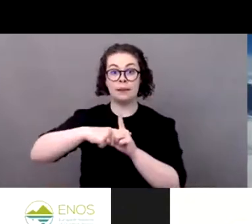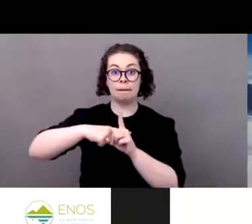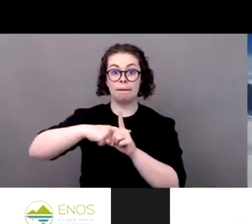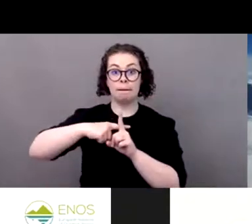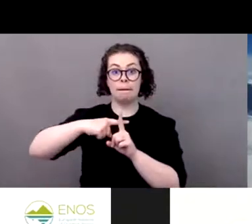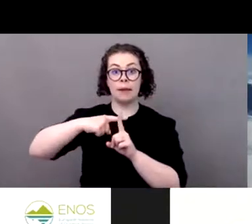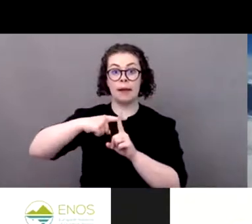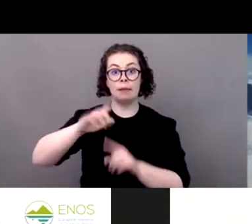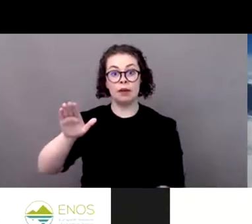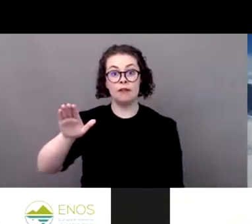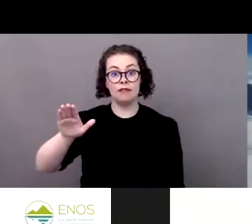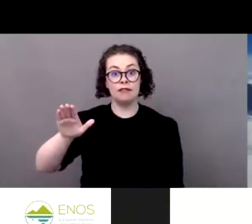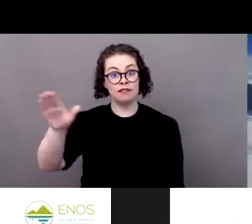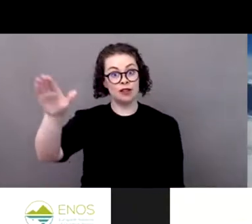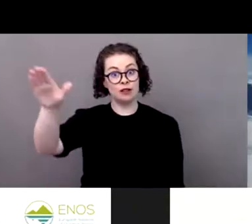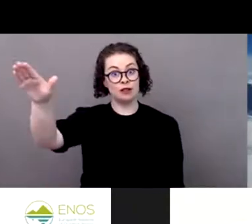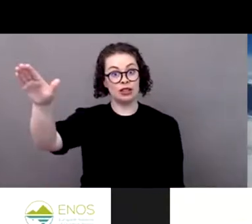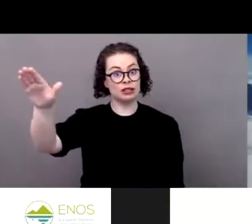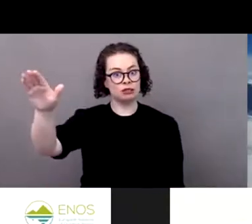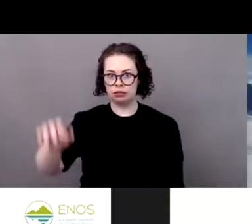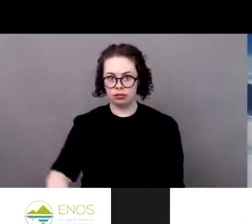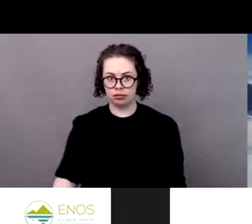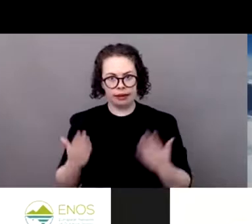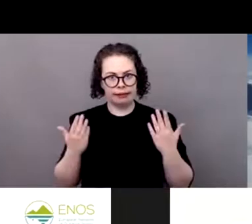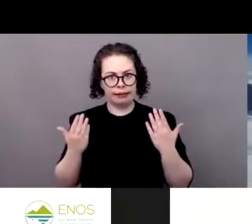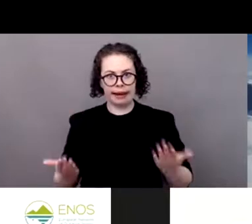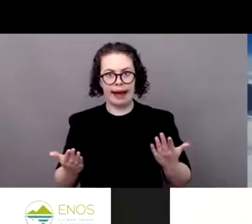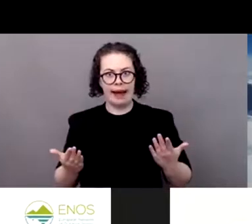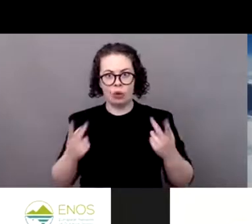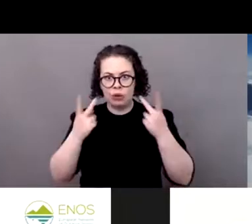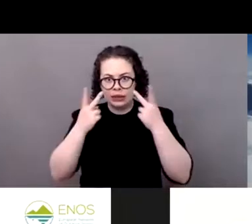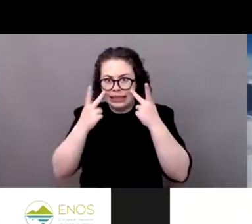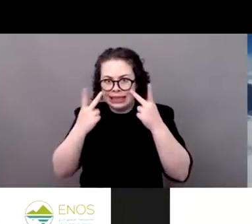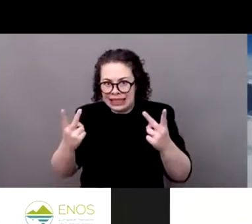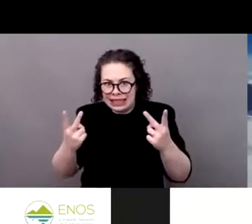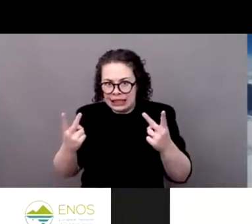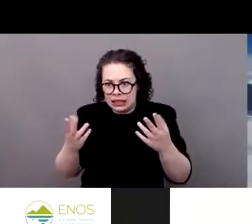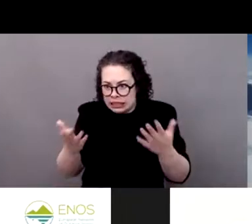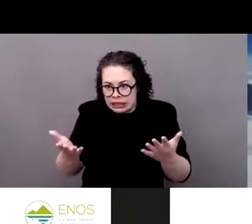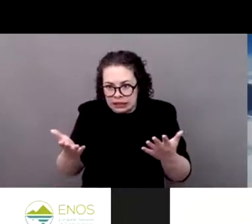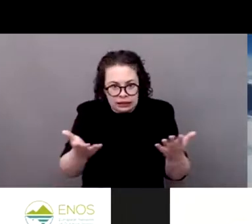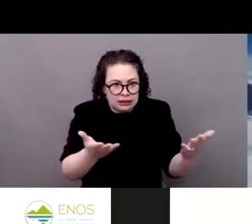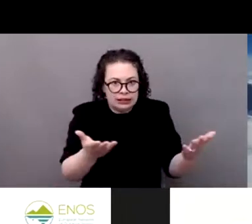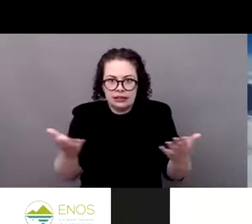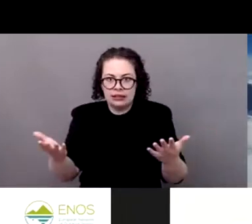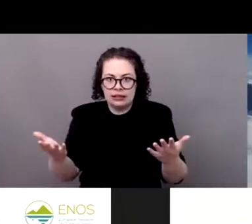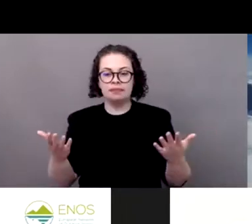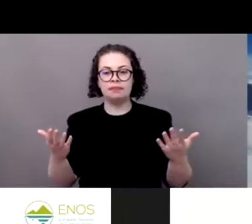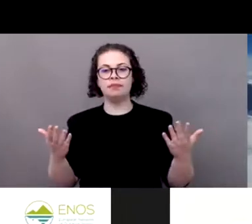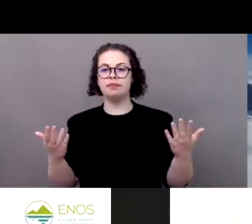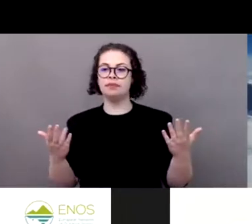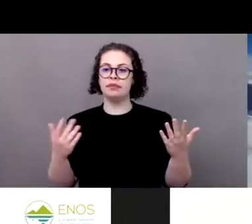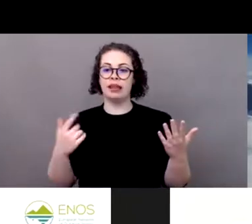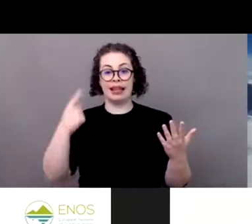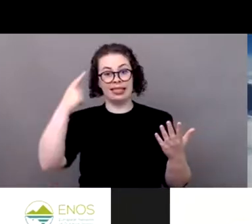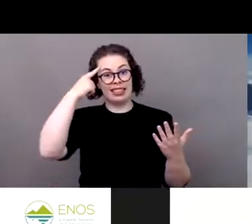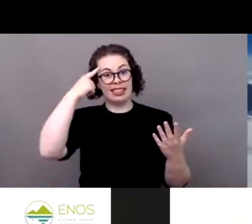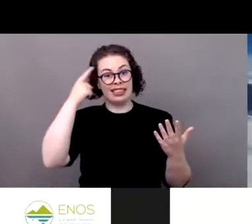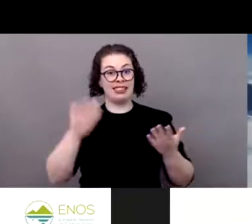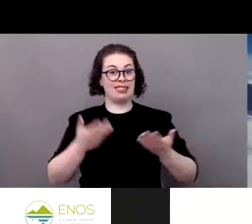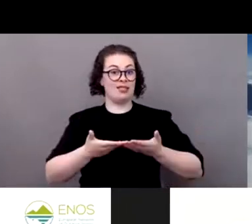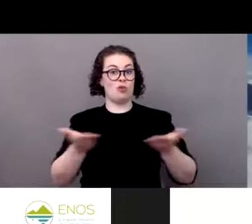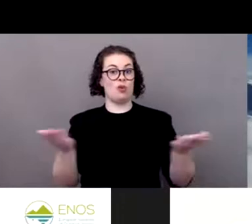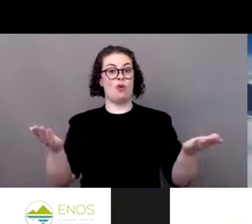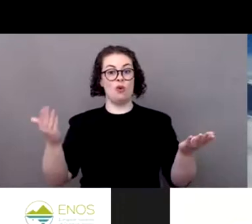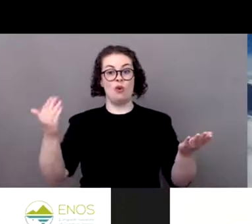upon them today. And just to give some examples of how this is affecting outdoor sports, I think everybody today has seen